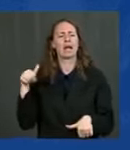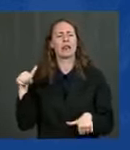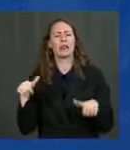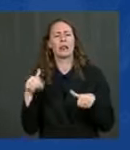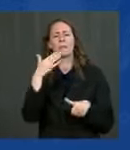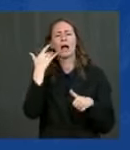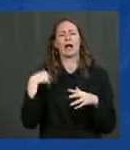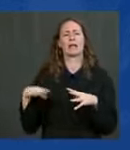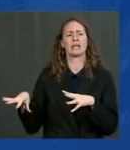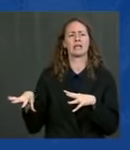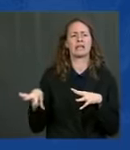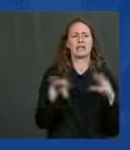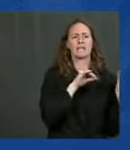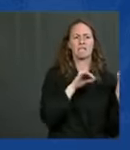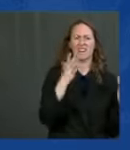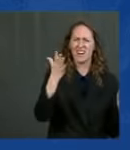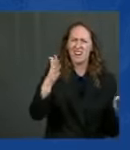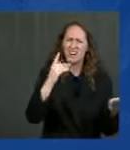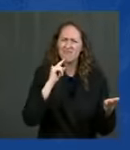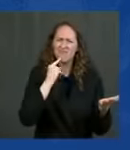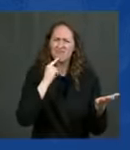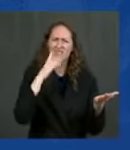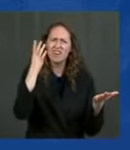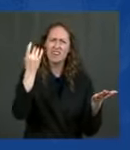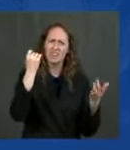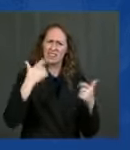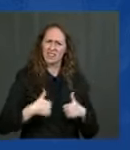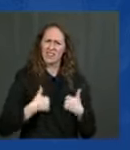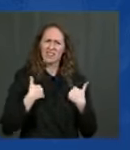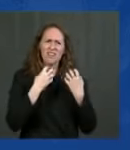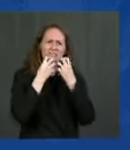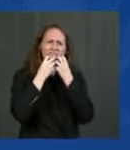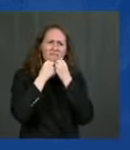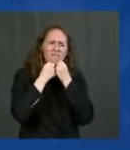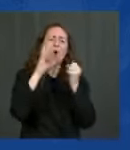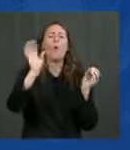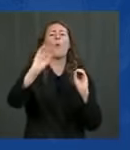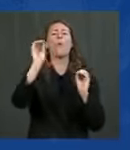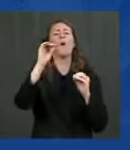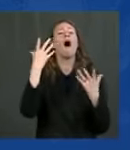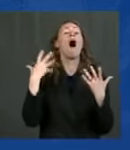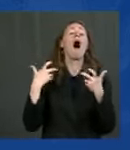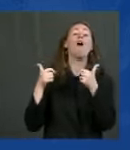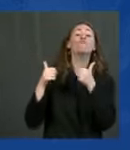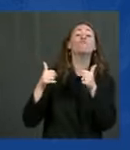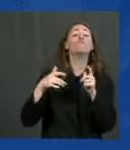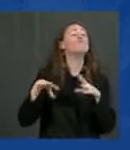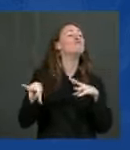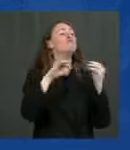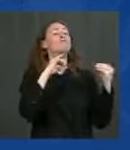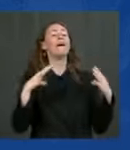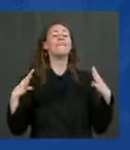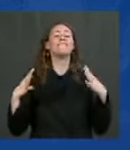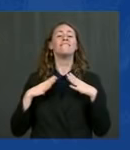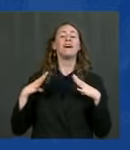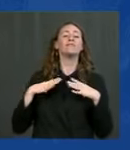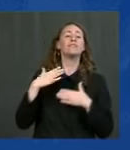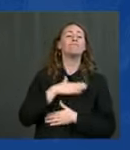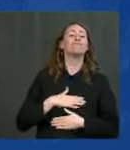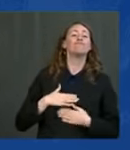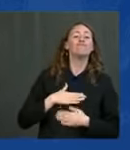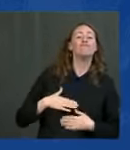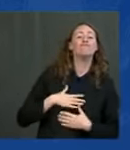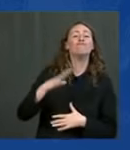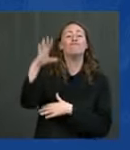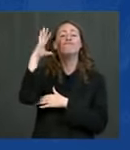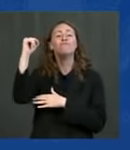no one fled this killer storm because they were looking for a vacation or a road trip so folks they